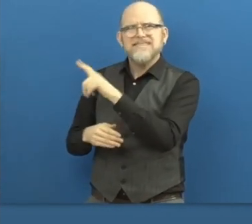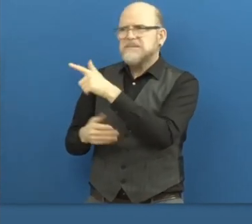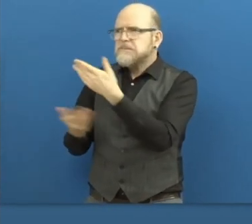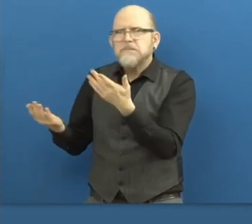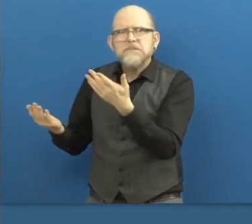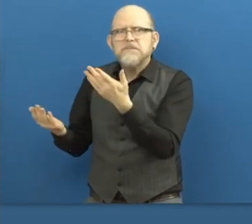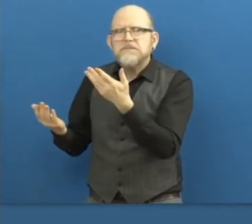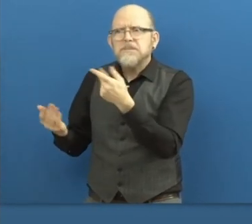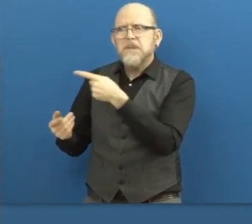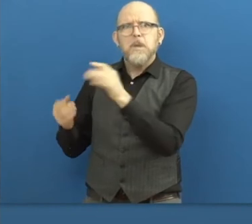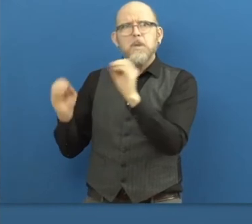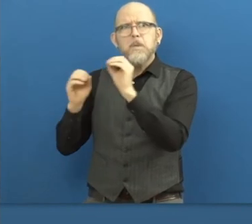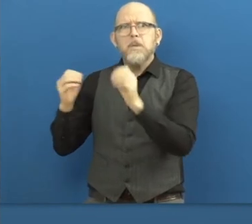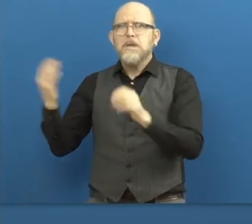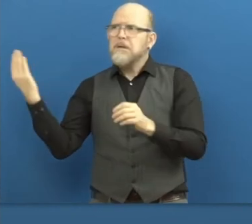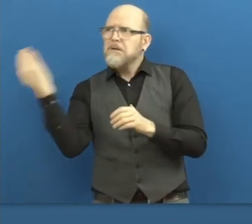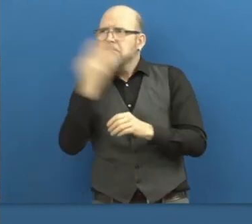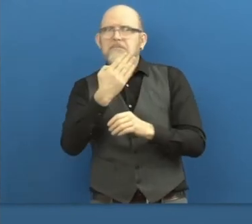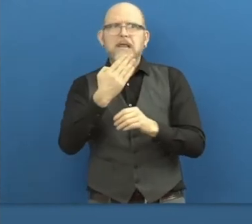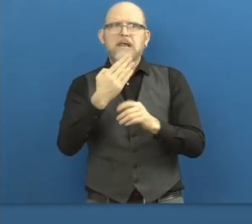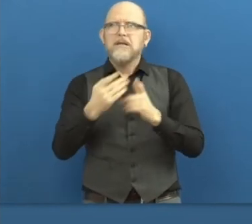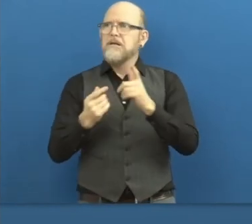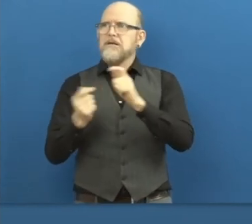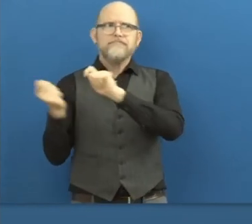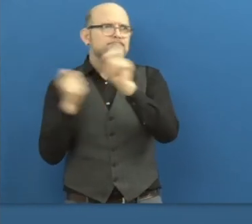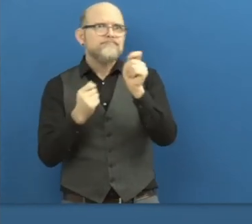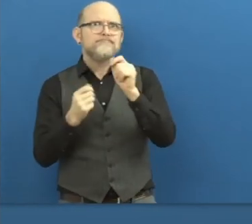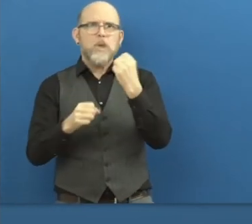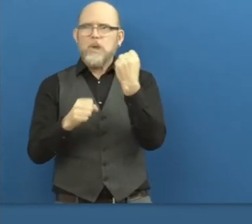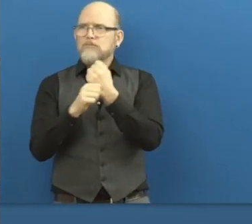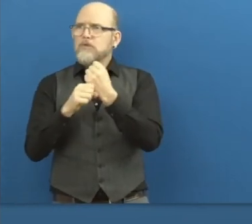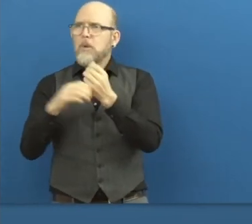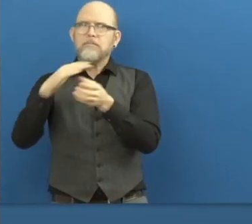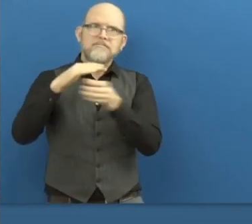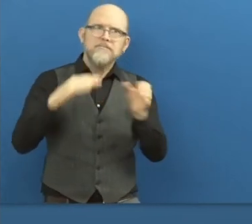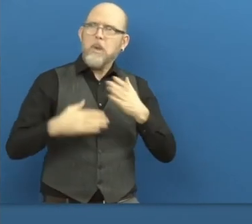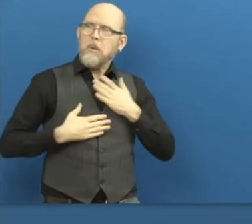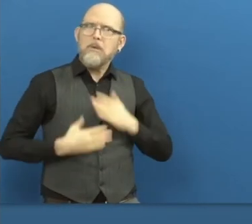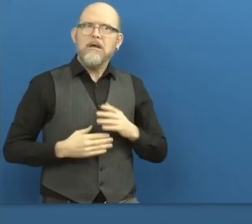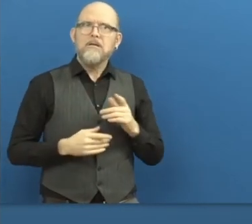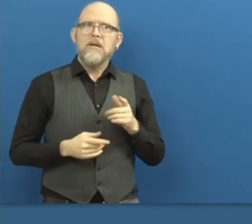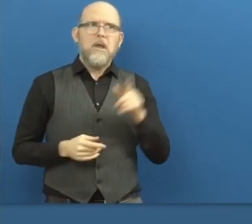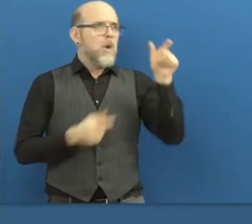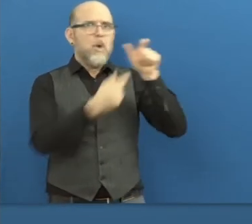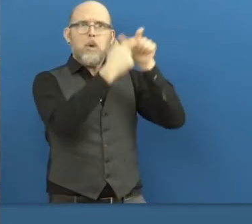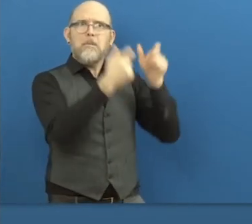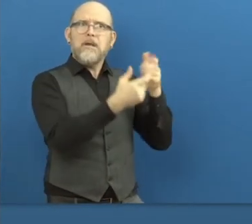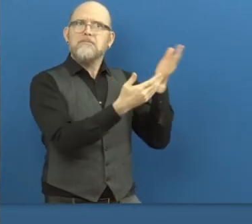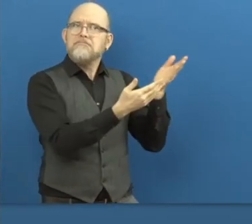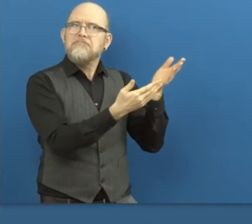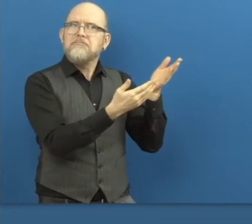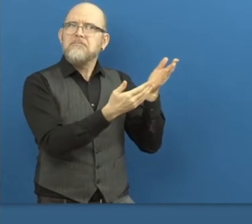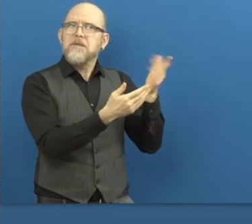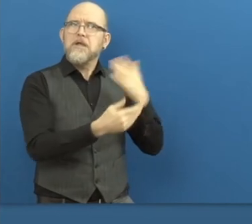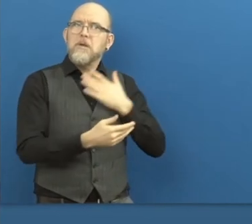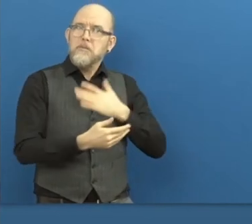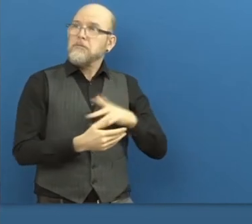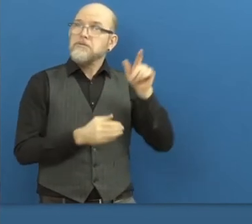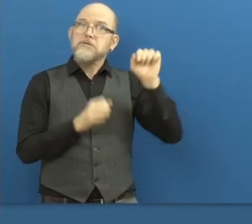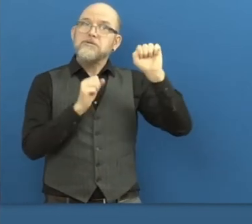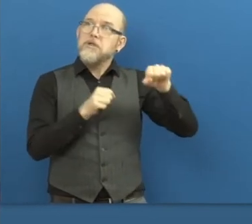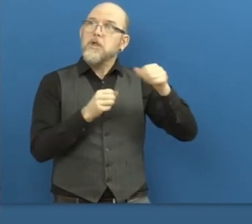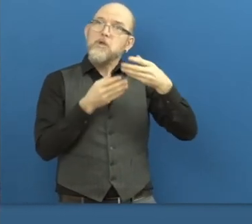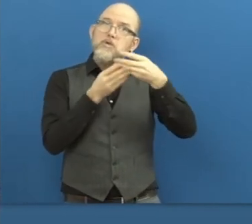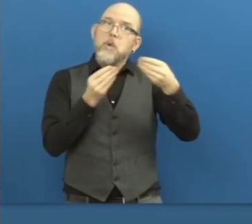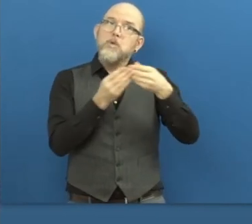to companies using these traditional solutions. And the response was almost the